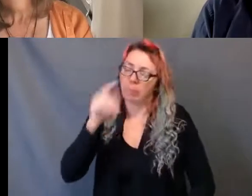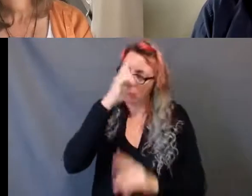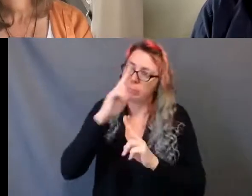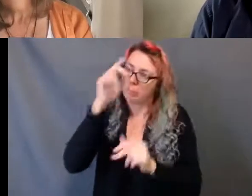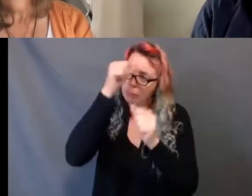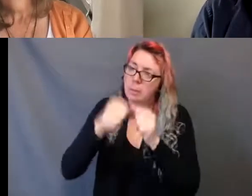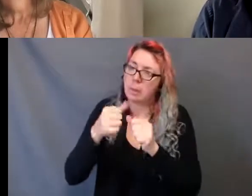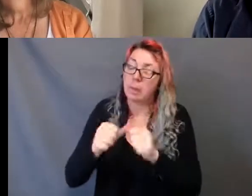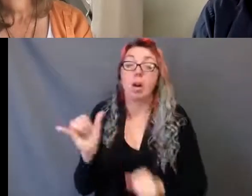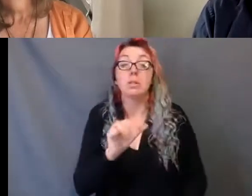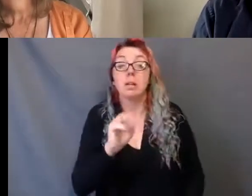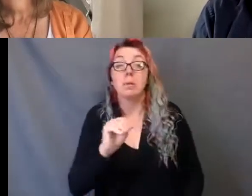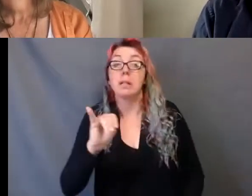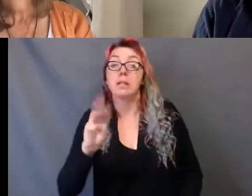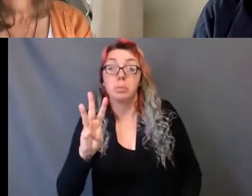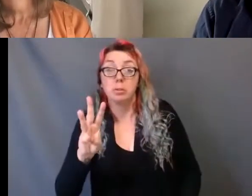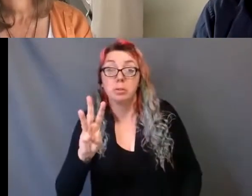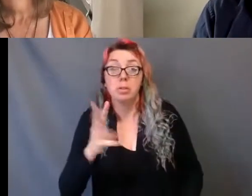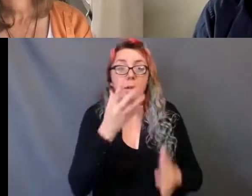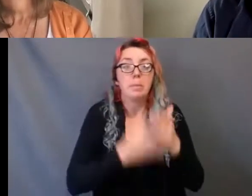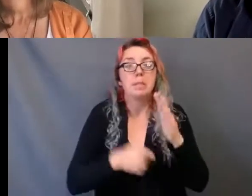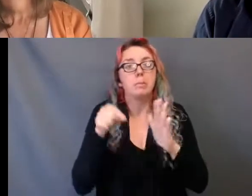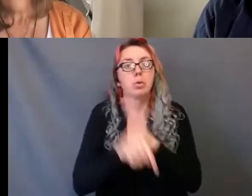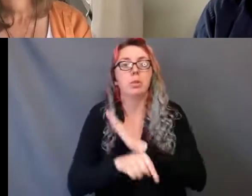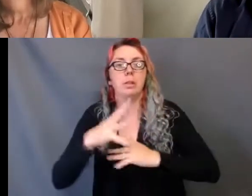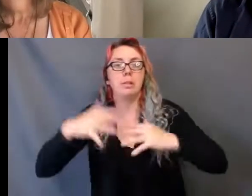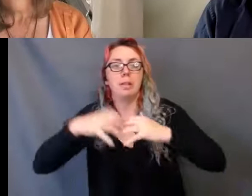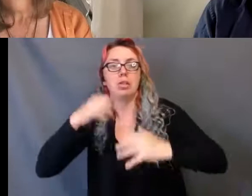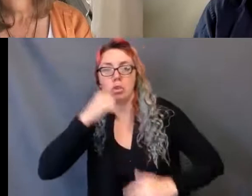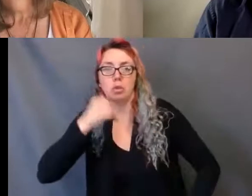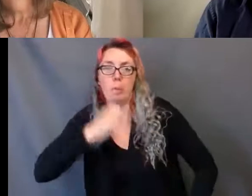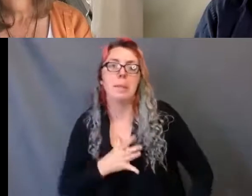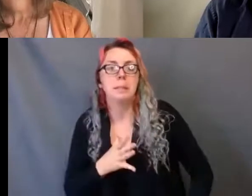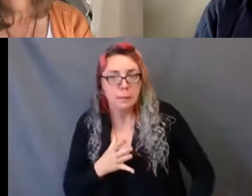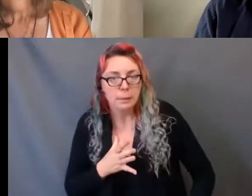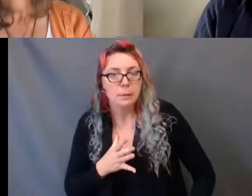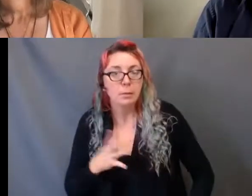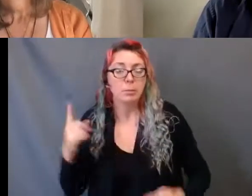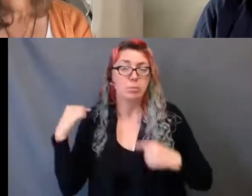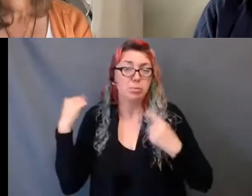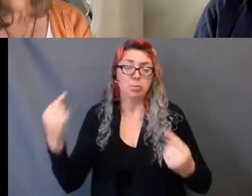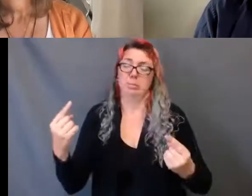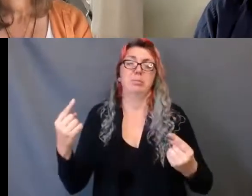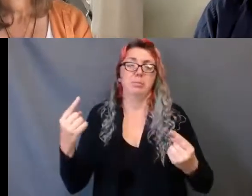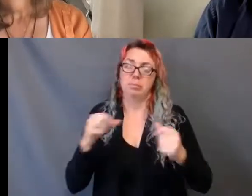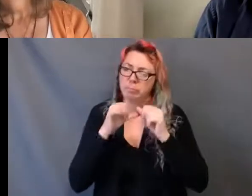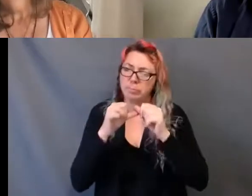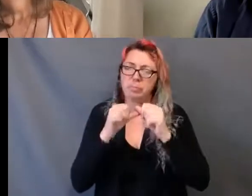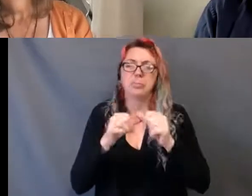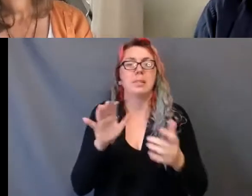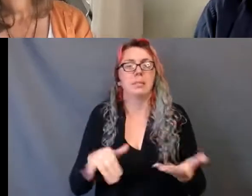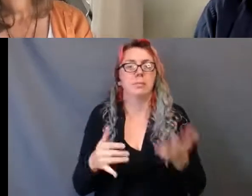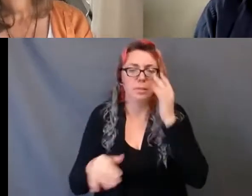girls comes 30 years after Thompson bravely grappled with the issue of misogynistic violence against Indigenous women and girls with dry lips out of the capital